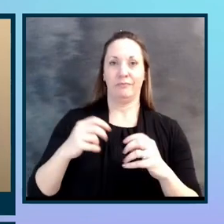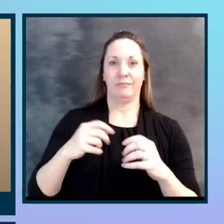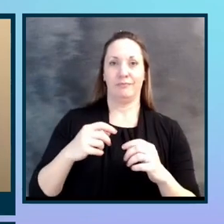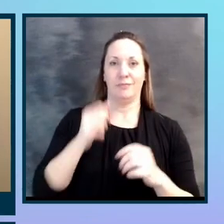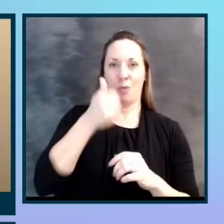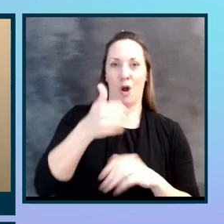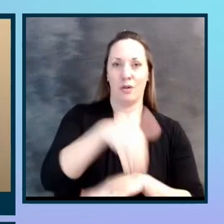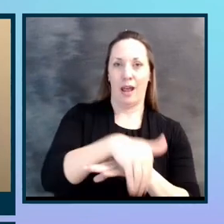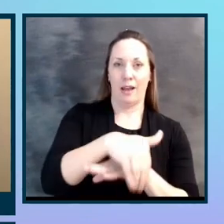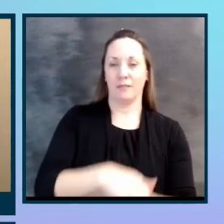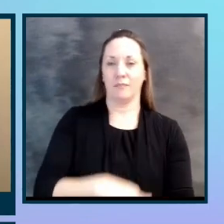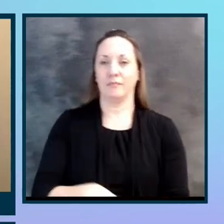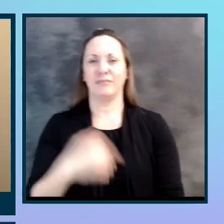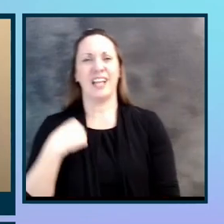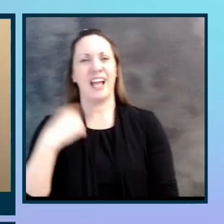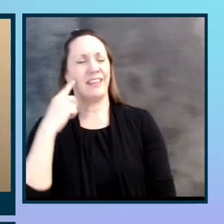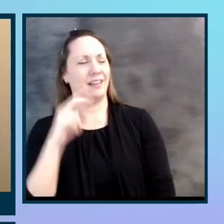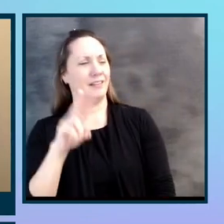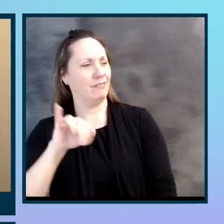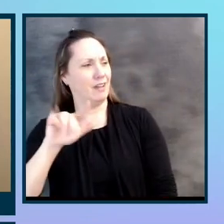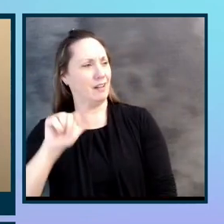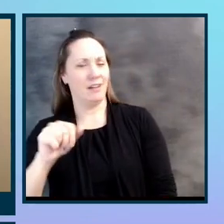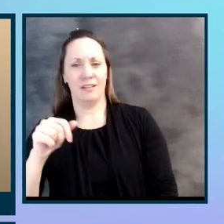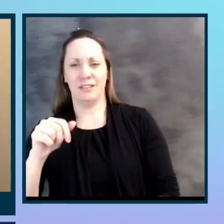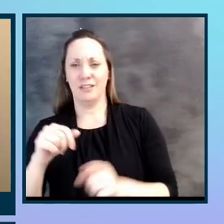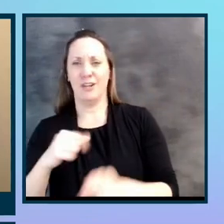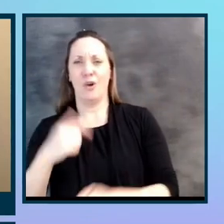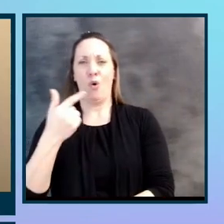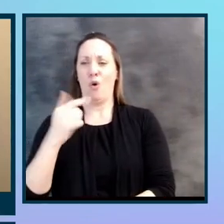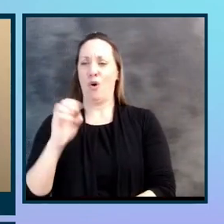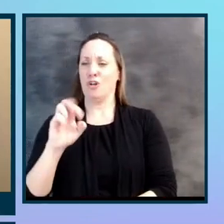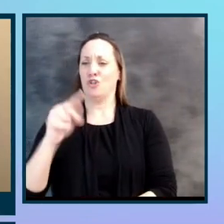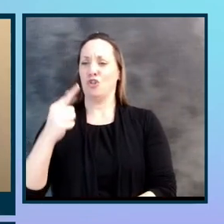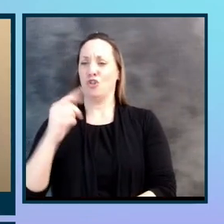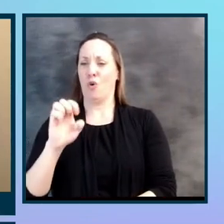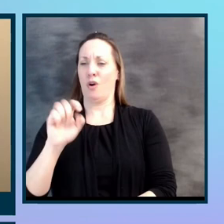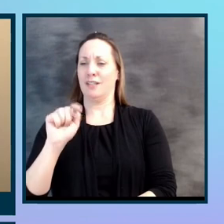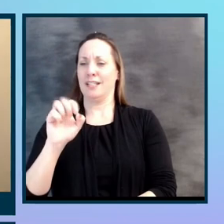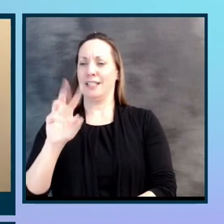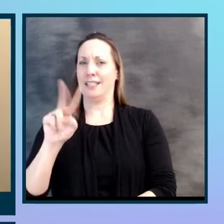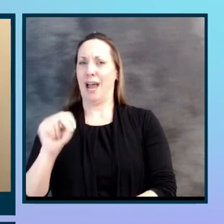is good too. So maybe them. Yeah. maybe Georgetown. No.